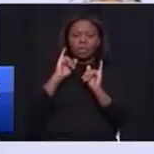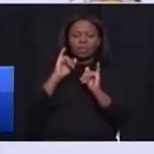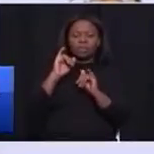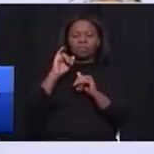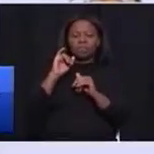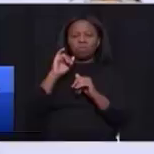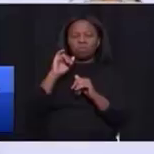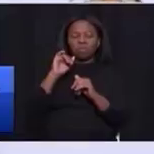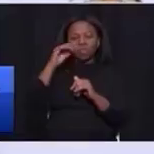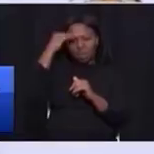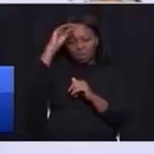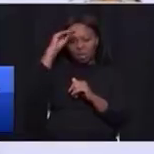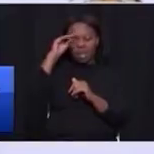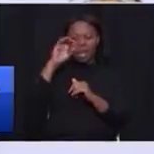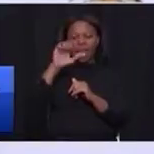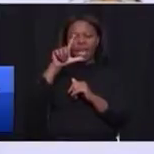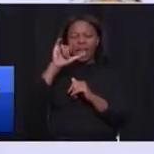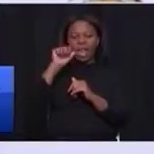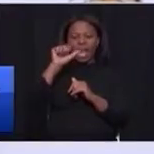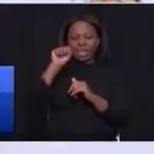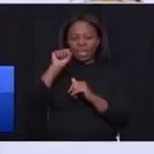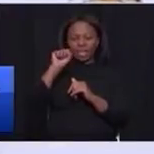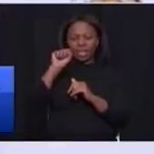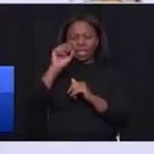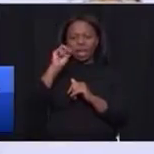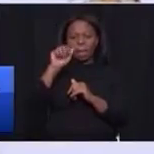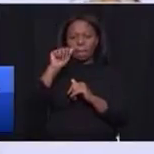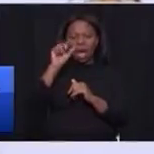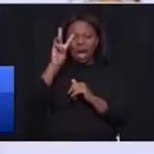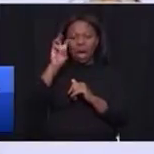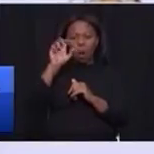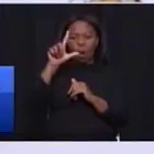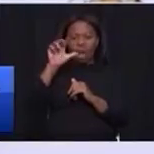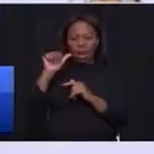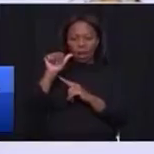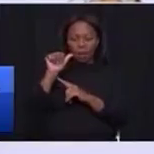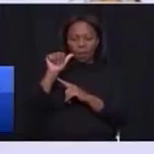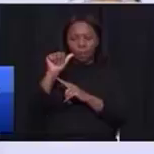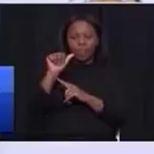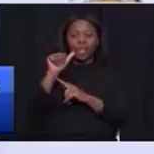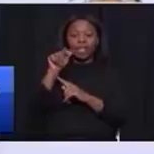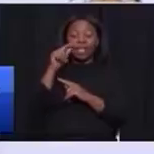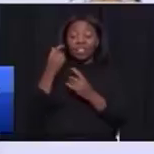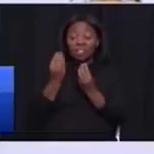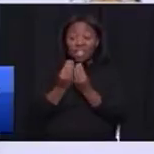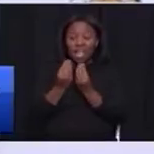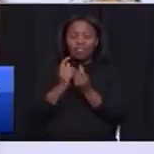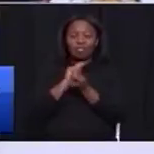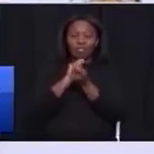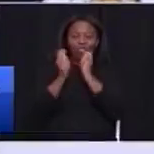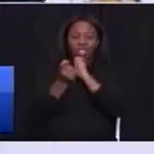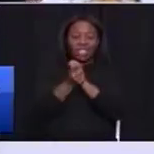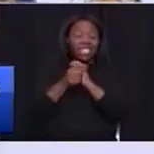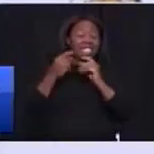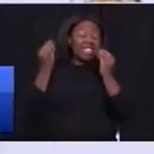Elias Mawela, the provincial commissioner, and made a commitment that things are going to change. This is